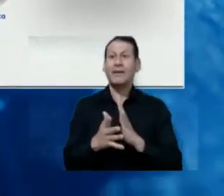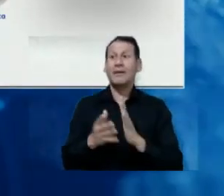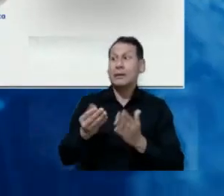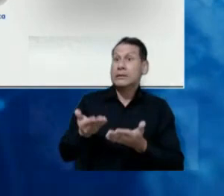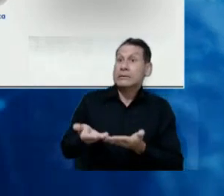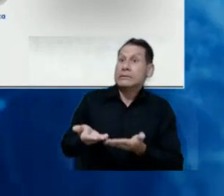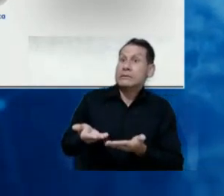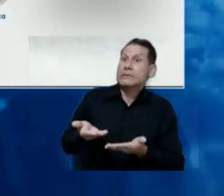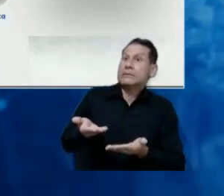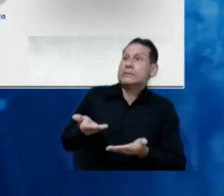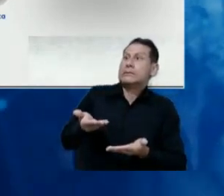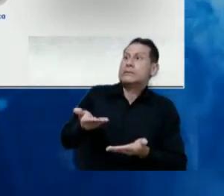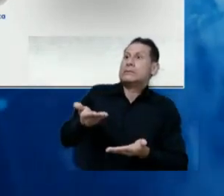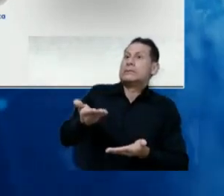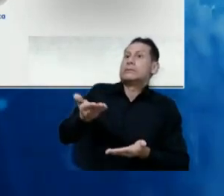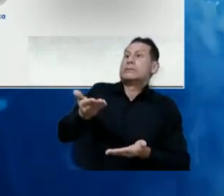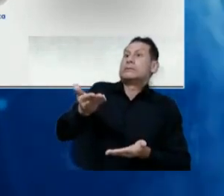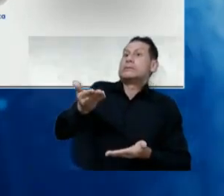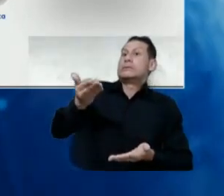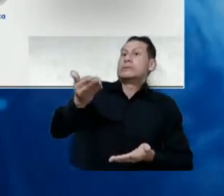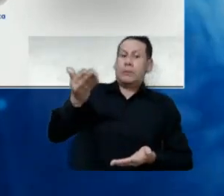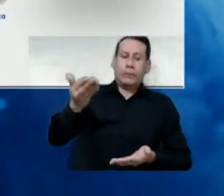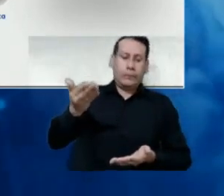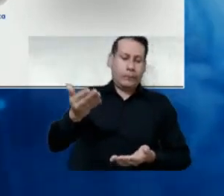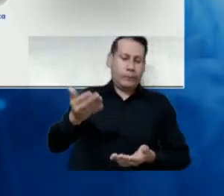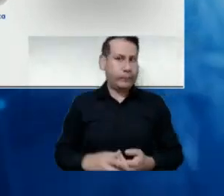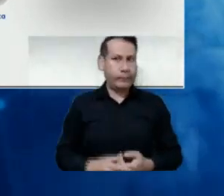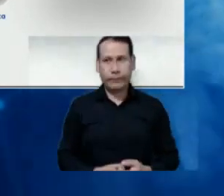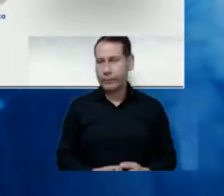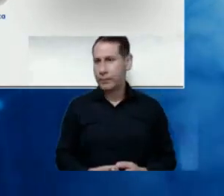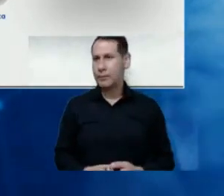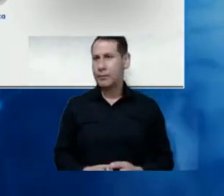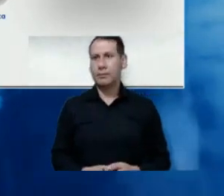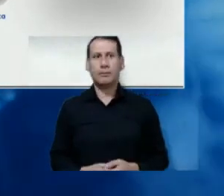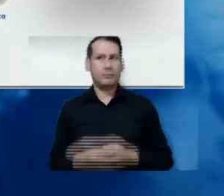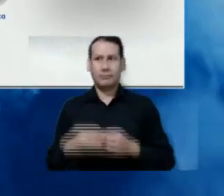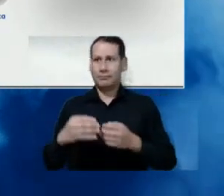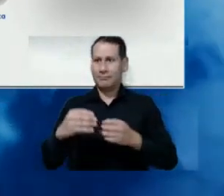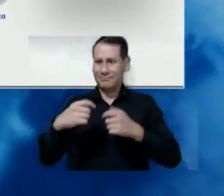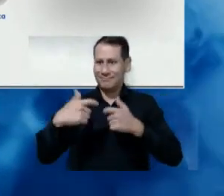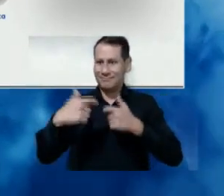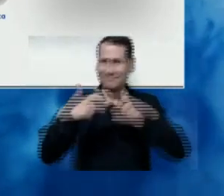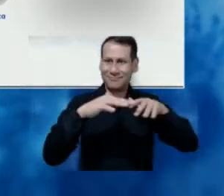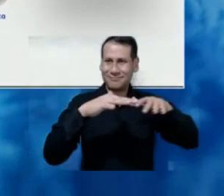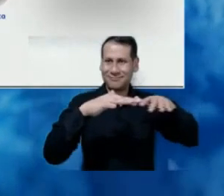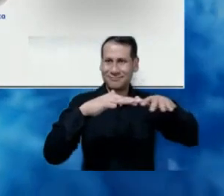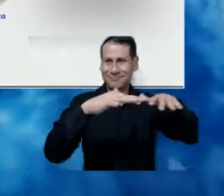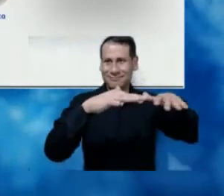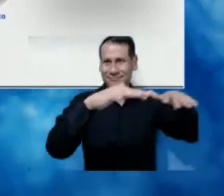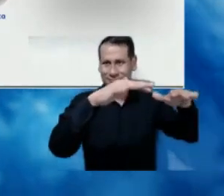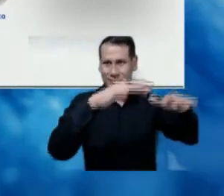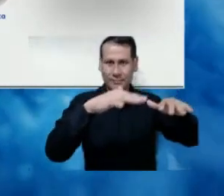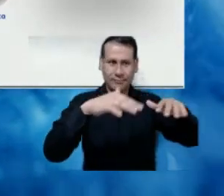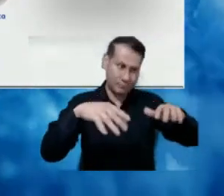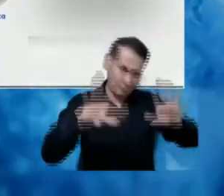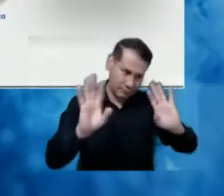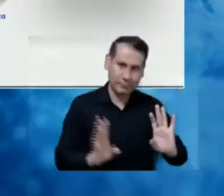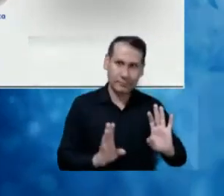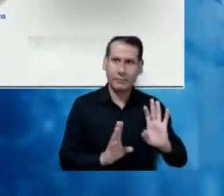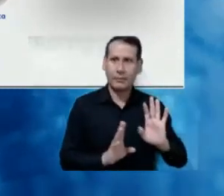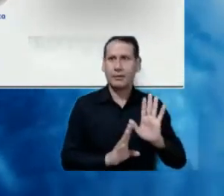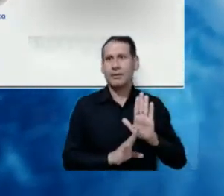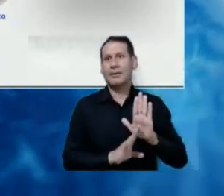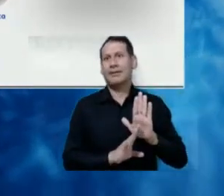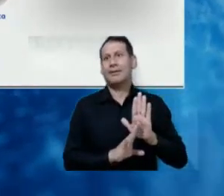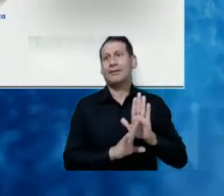sort of break up or are a hindrance for a quick development and a timely one